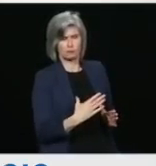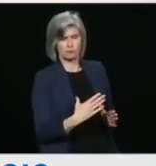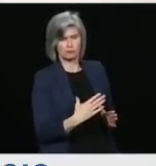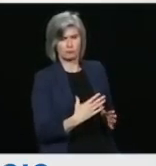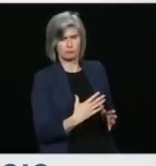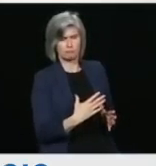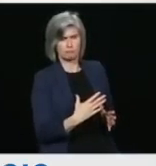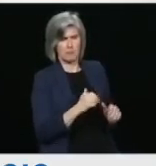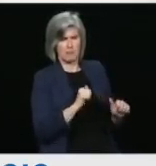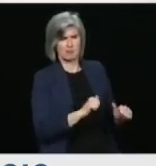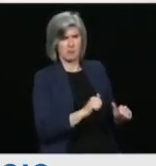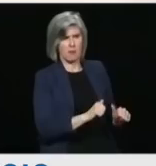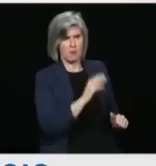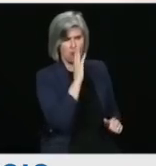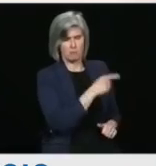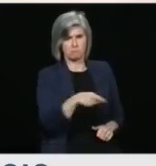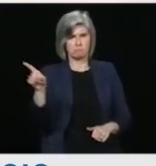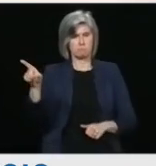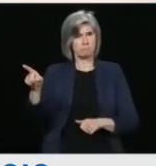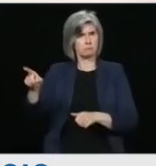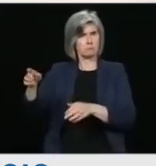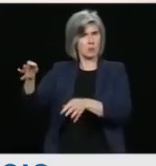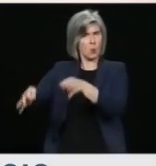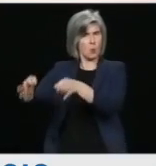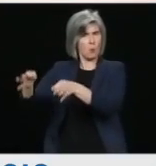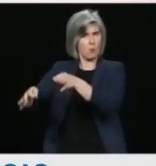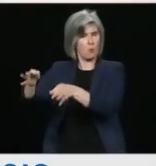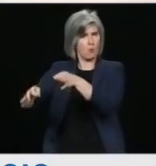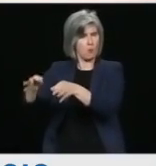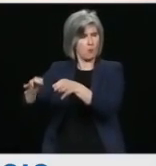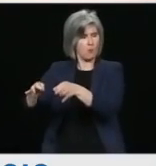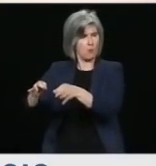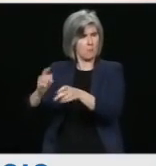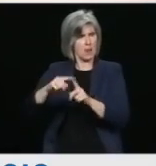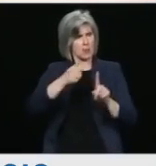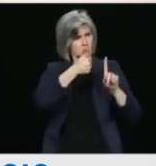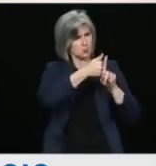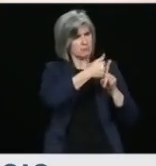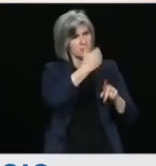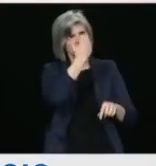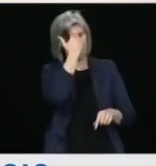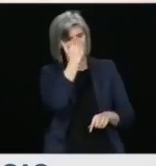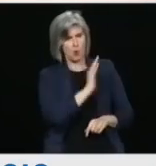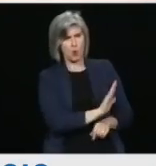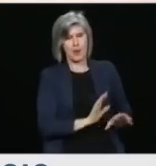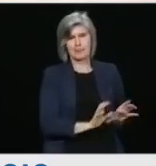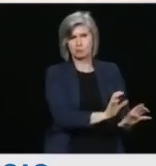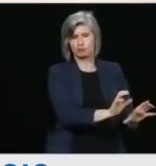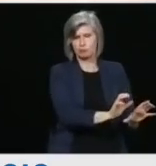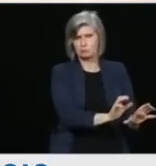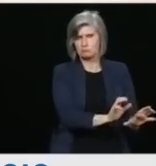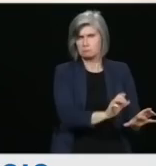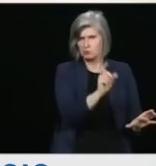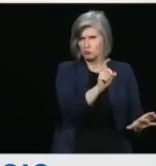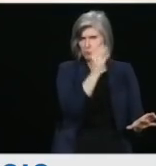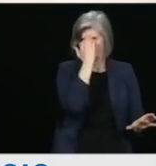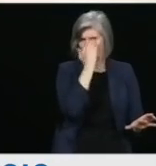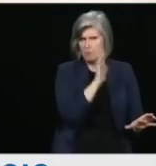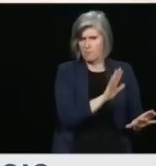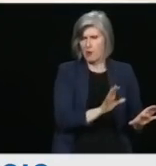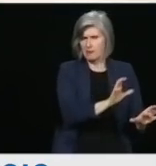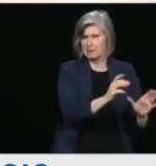for doing things that you knew or should have known to be illegal. So I'm wondering how you would react to these